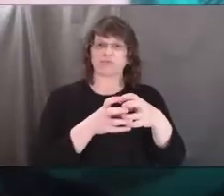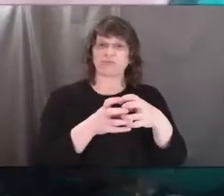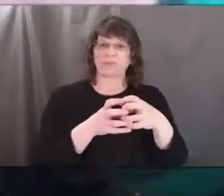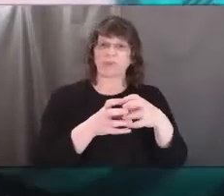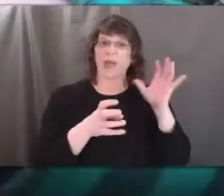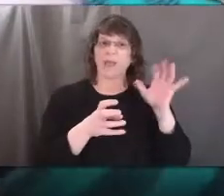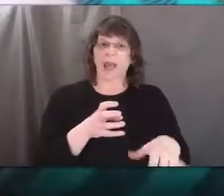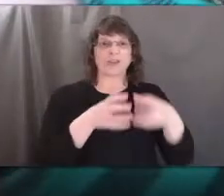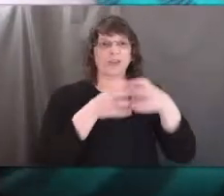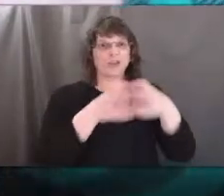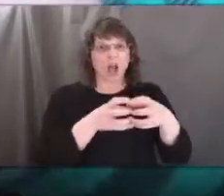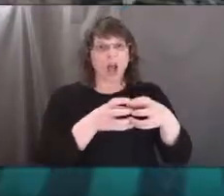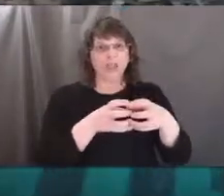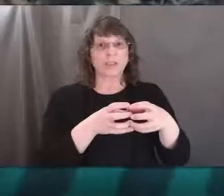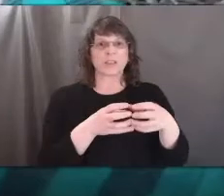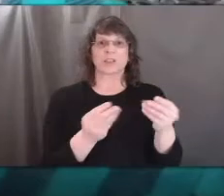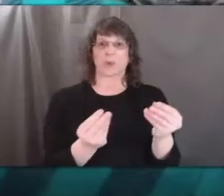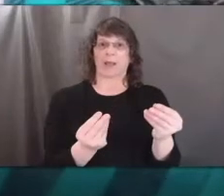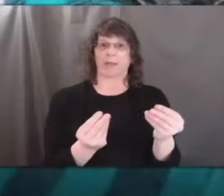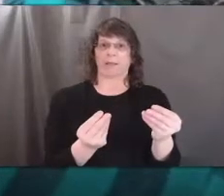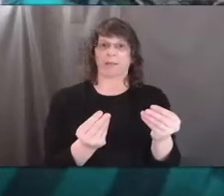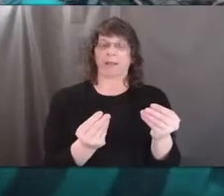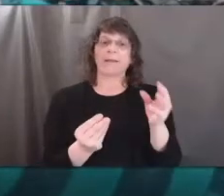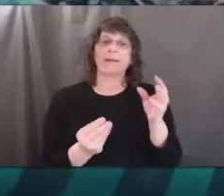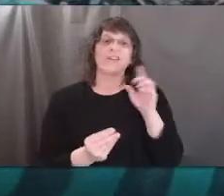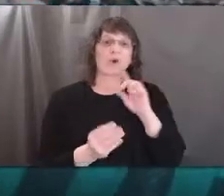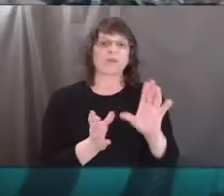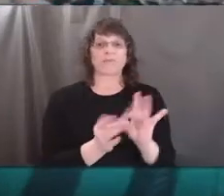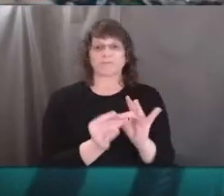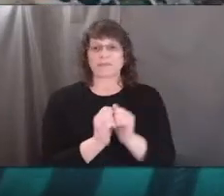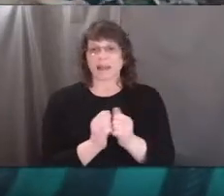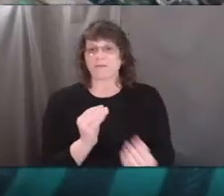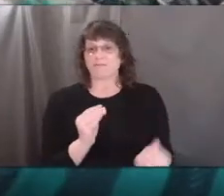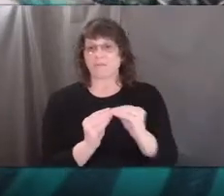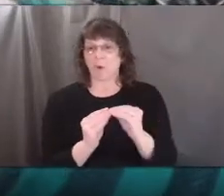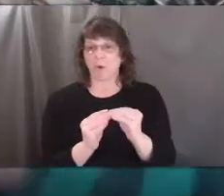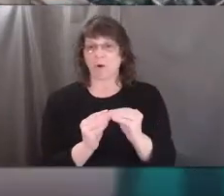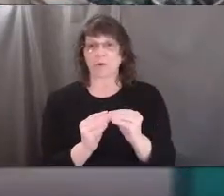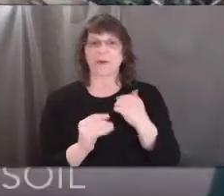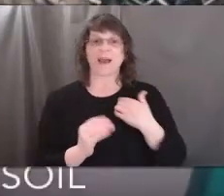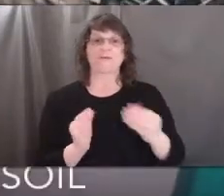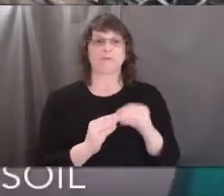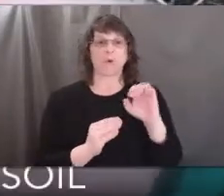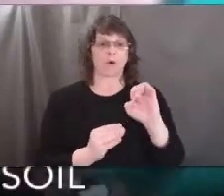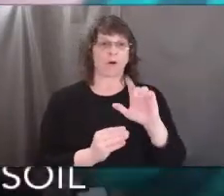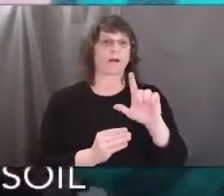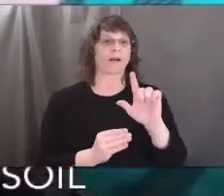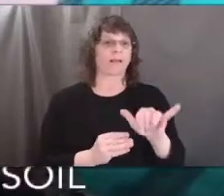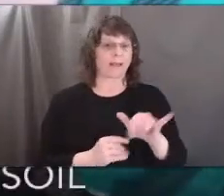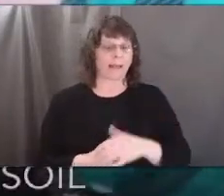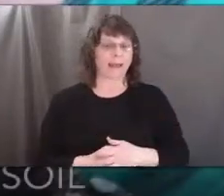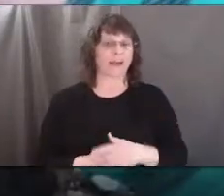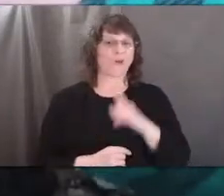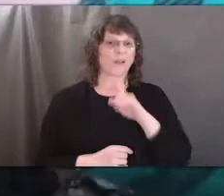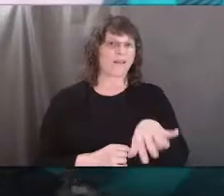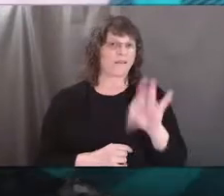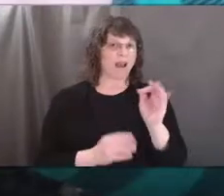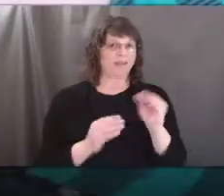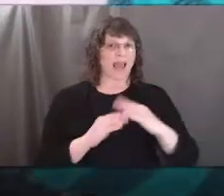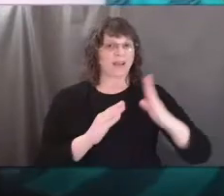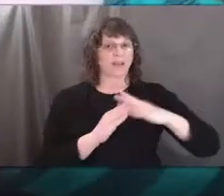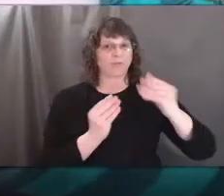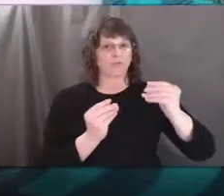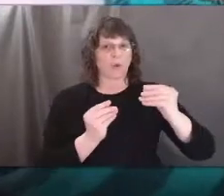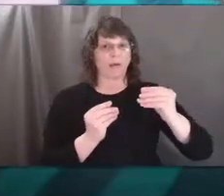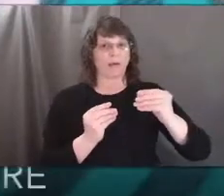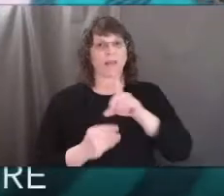This is a chunker of soil. So it's really sticking together more, so we're reaching more clay. We're getting really down into that topsoil and leaving the